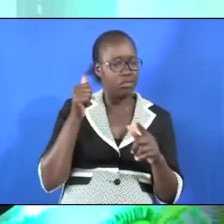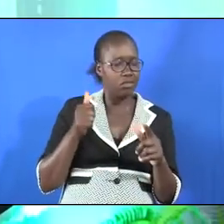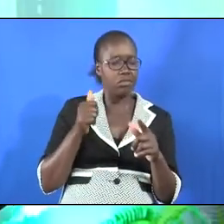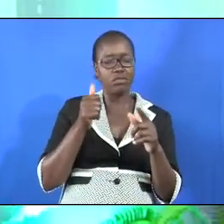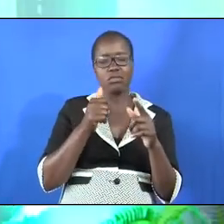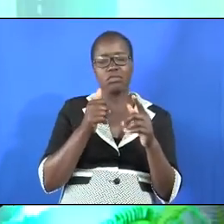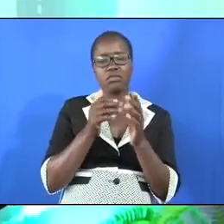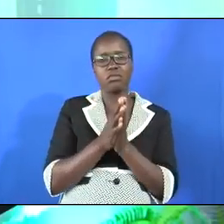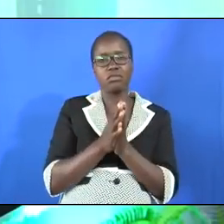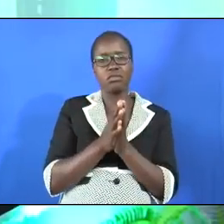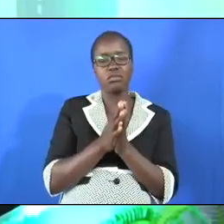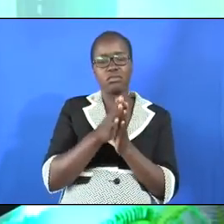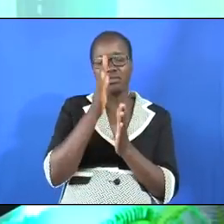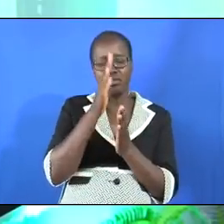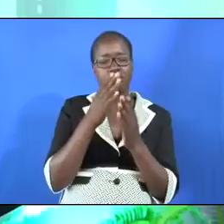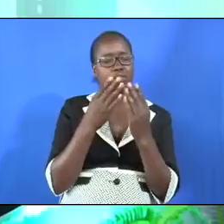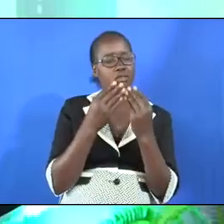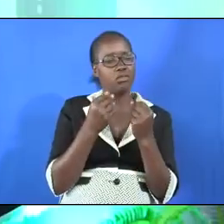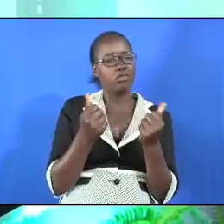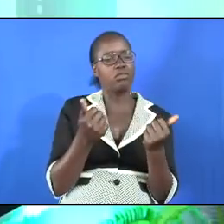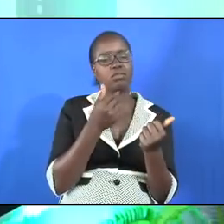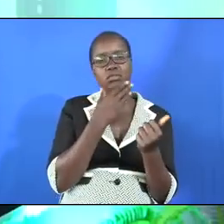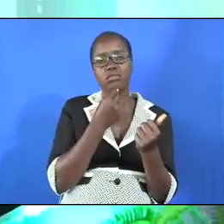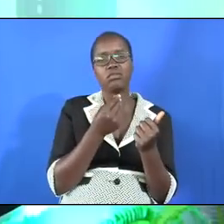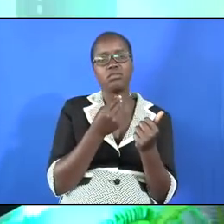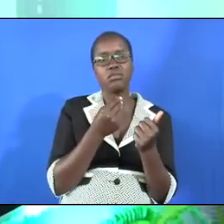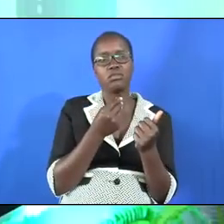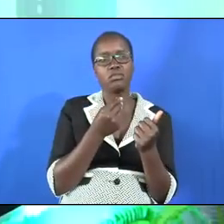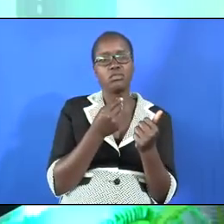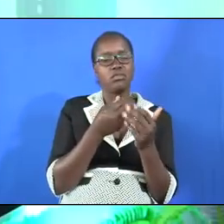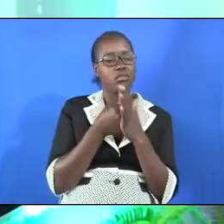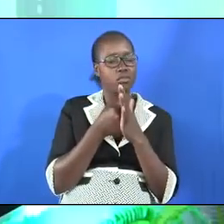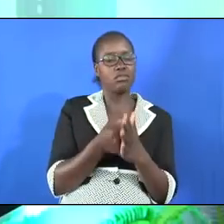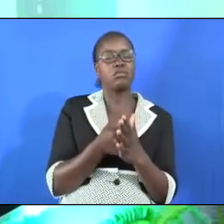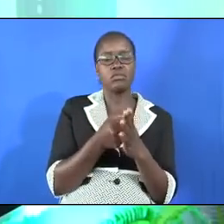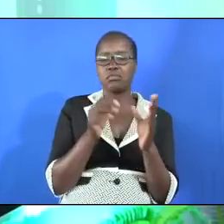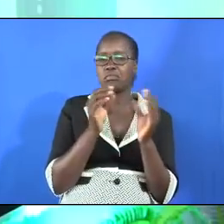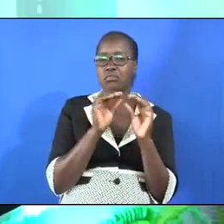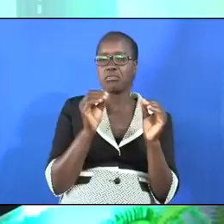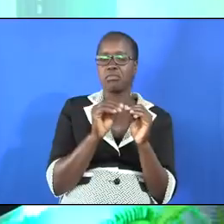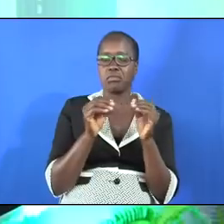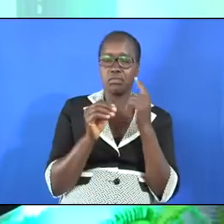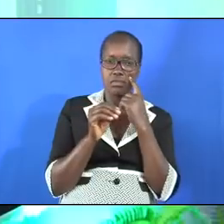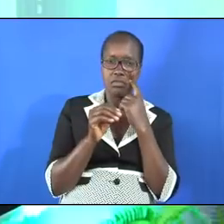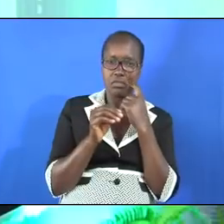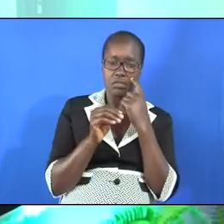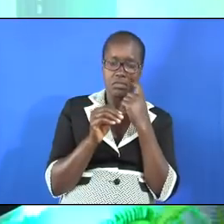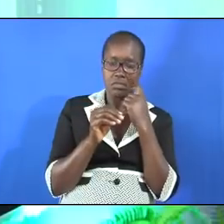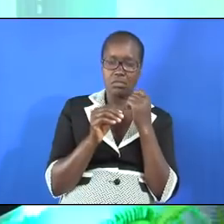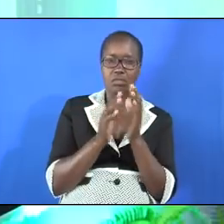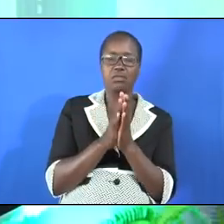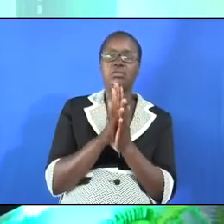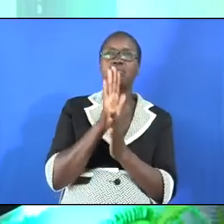used to God and because God is a gentleman he does not force himself on anyone he when you say